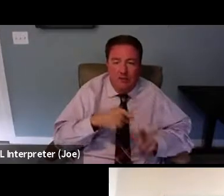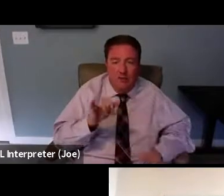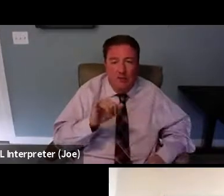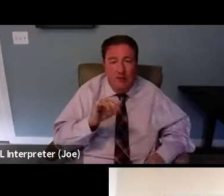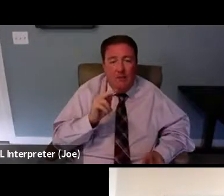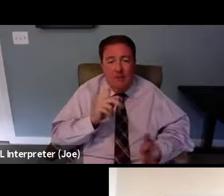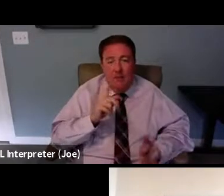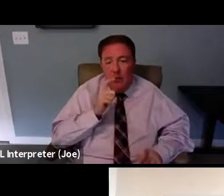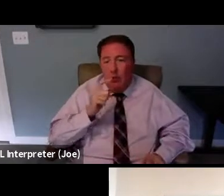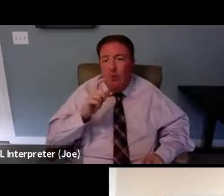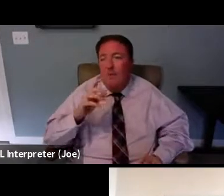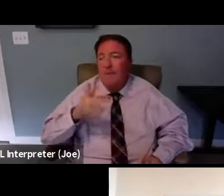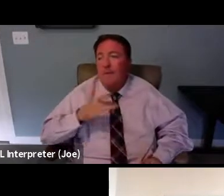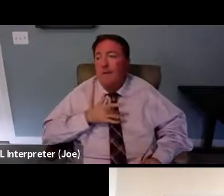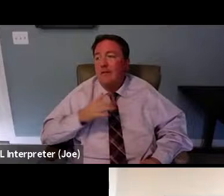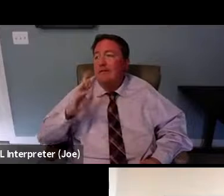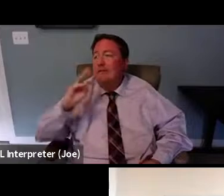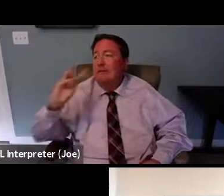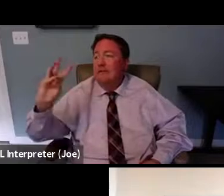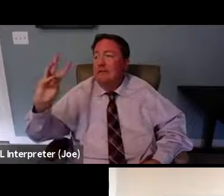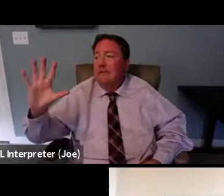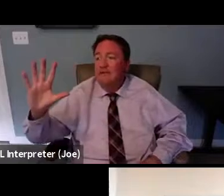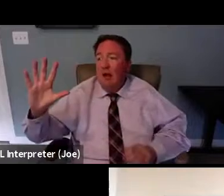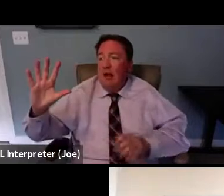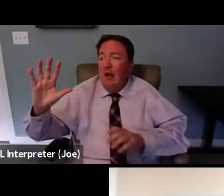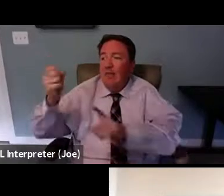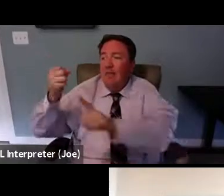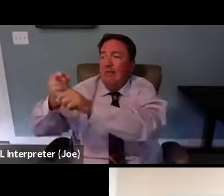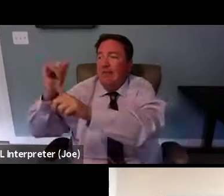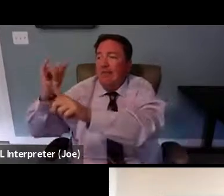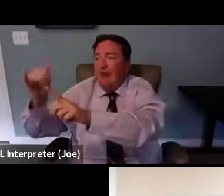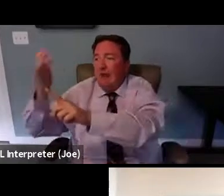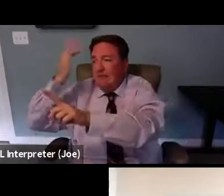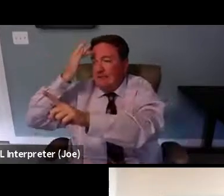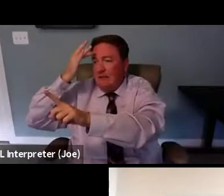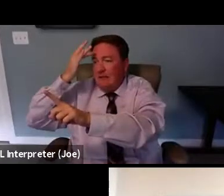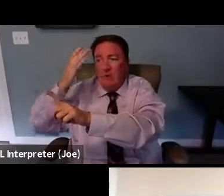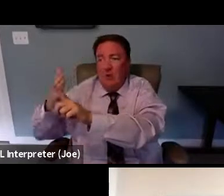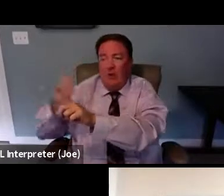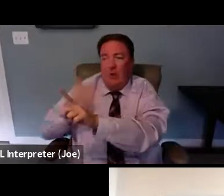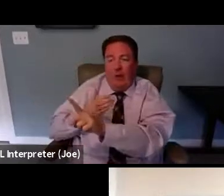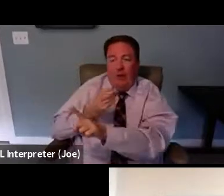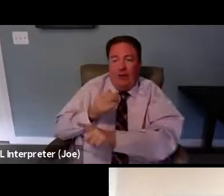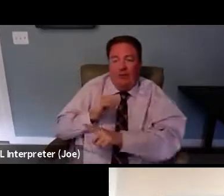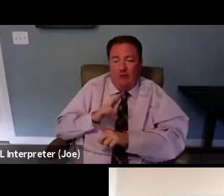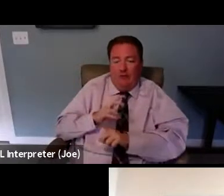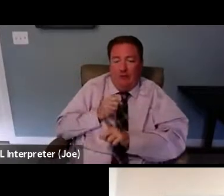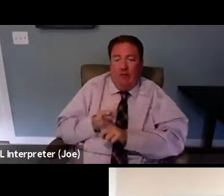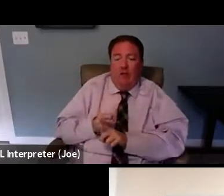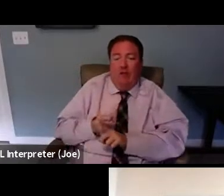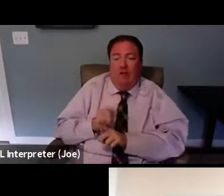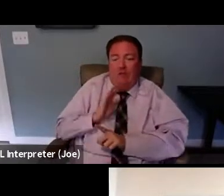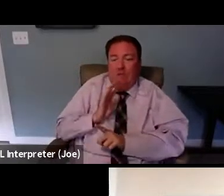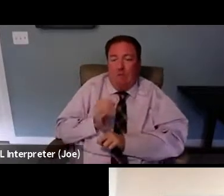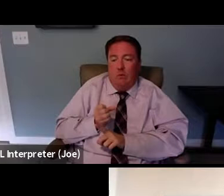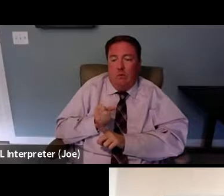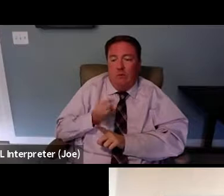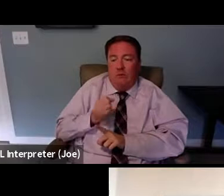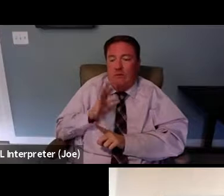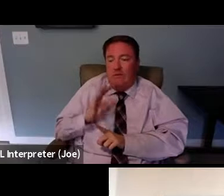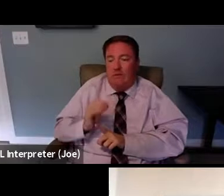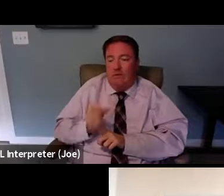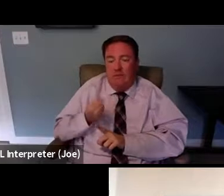have it in their 65, 60, and we're seeing people with HIV facing serious comorbidities in their 40s and 50s.